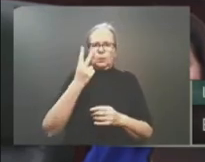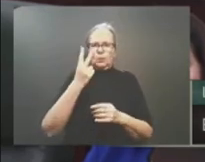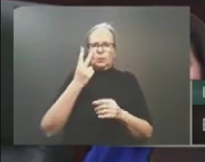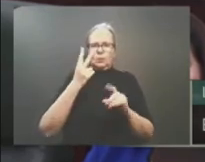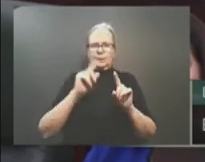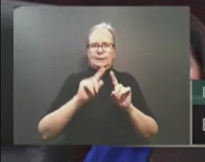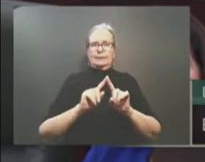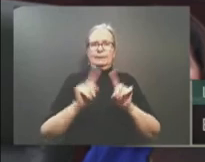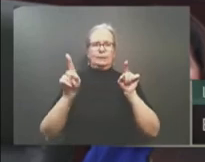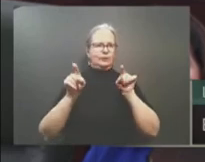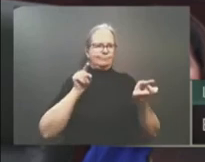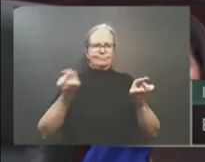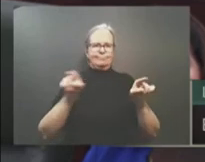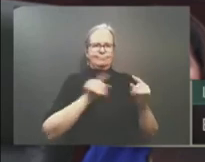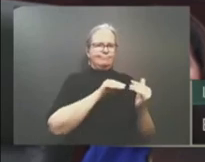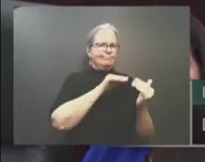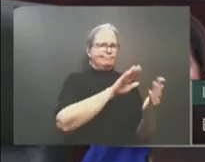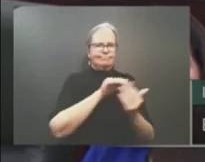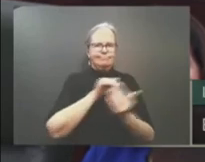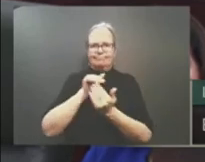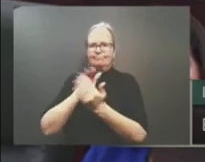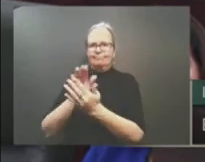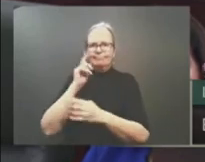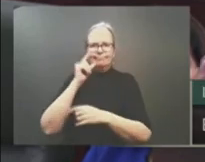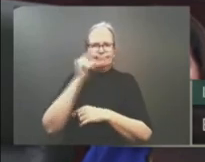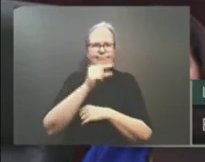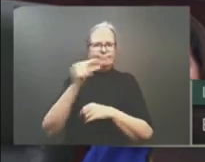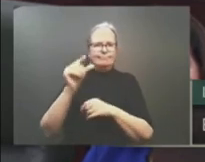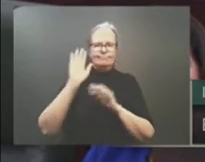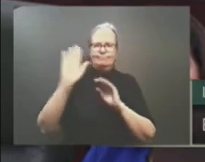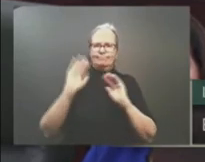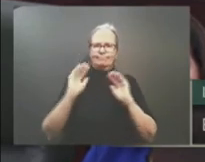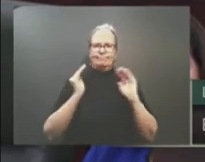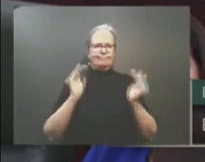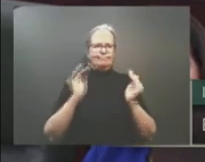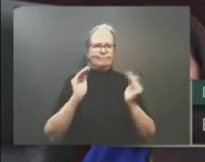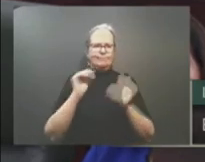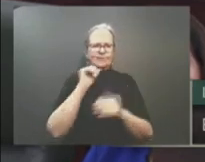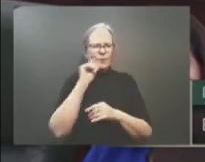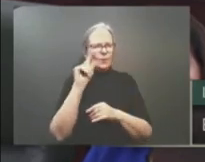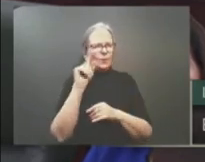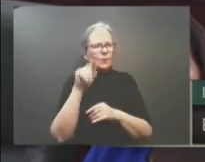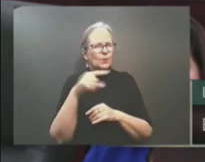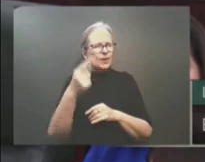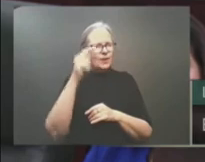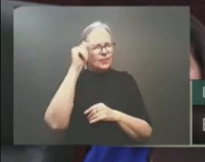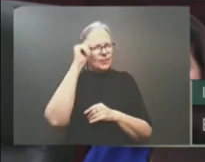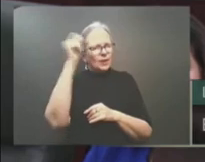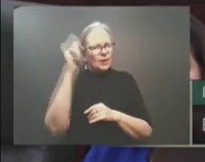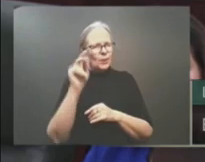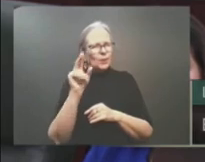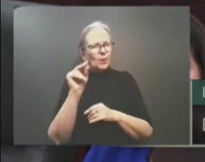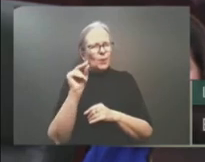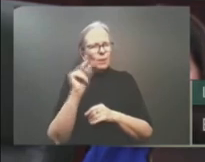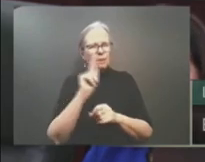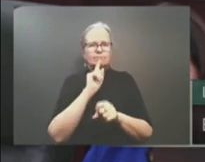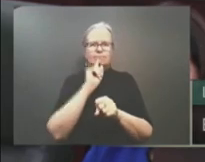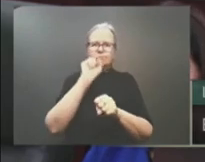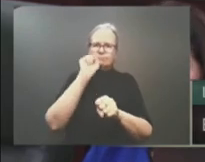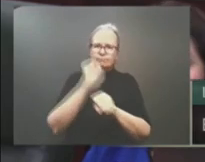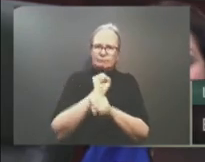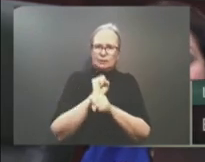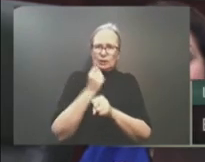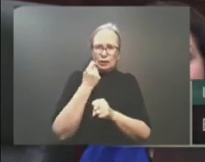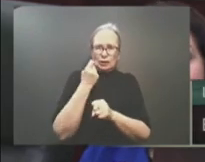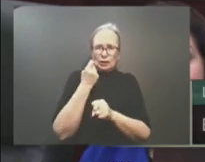hypothetical conjecture, but the actual results of two contrasting economic strategies. Now, Mr.